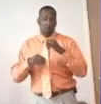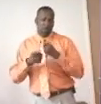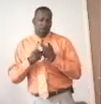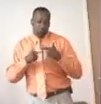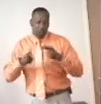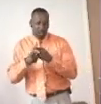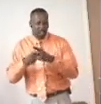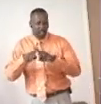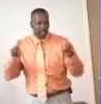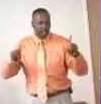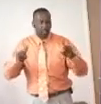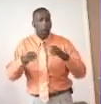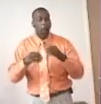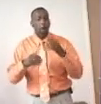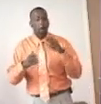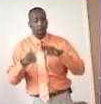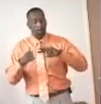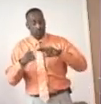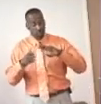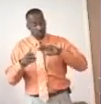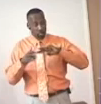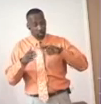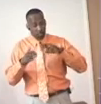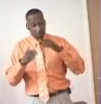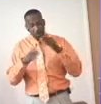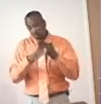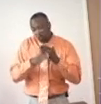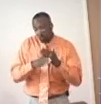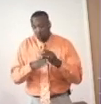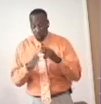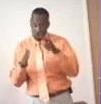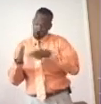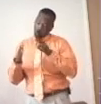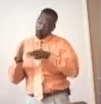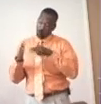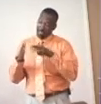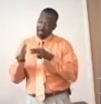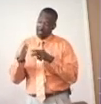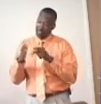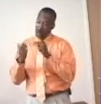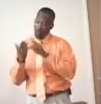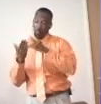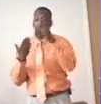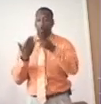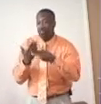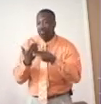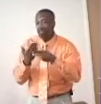difference between reading a menu and eating a meal.